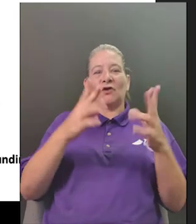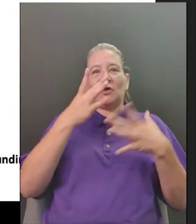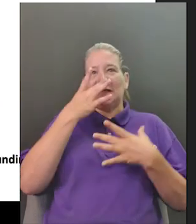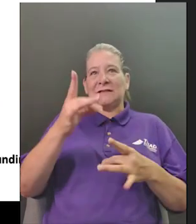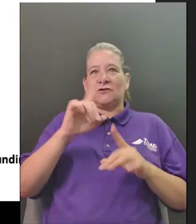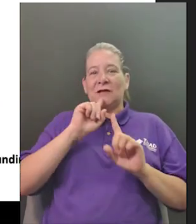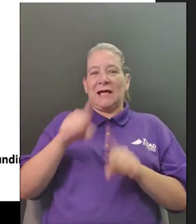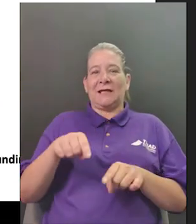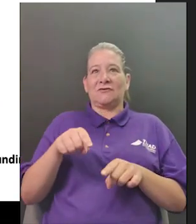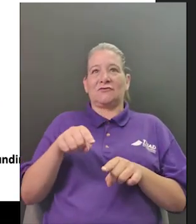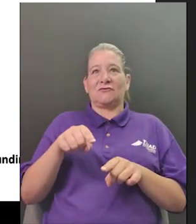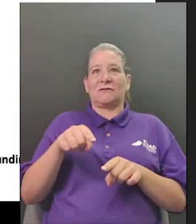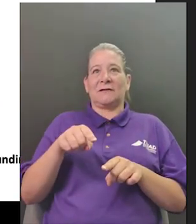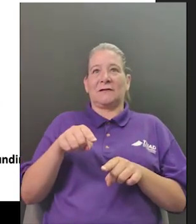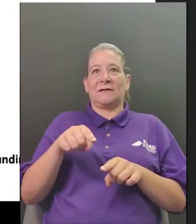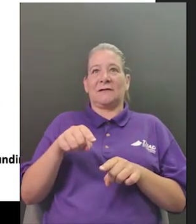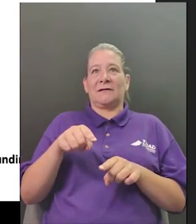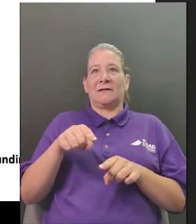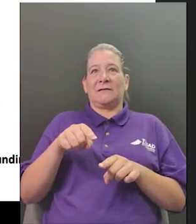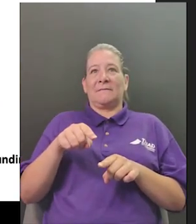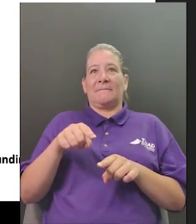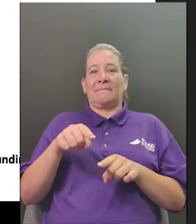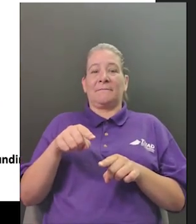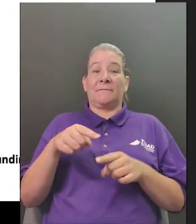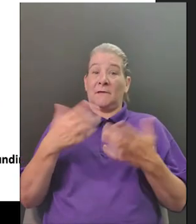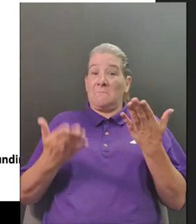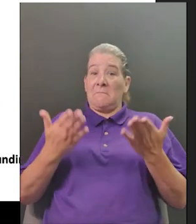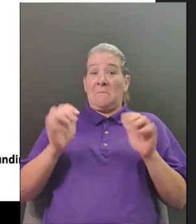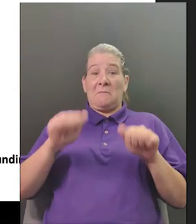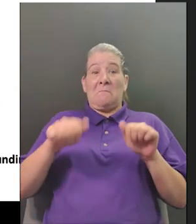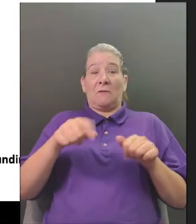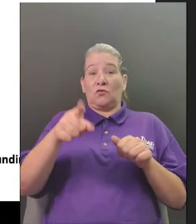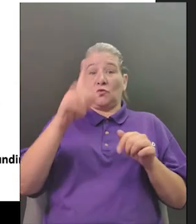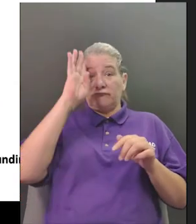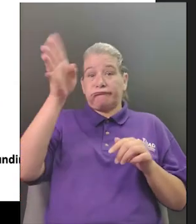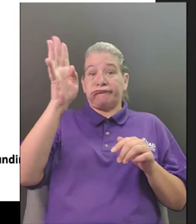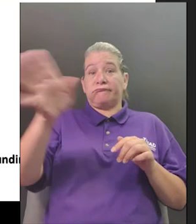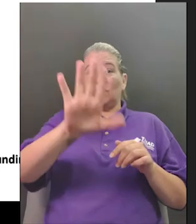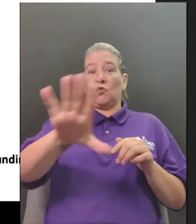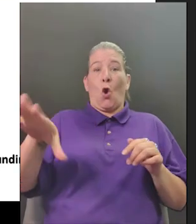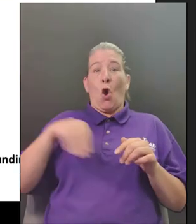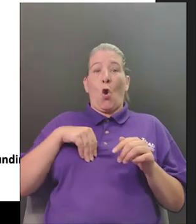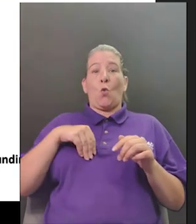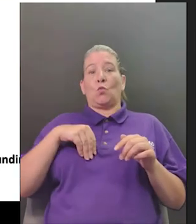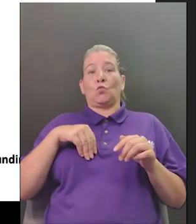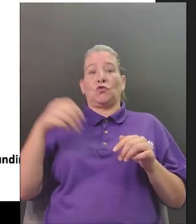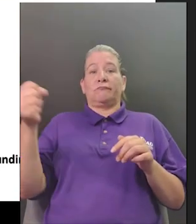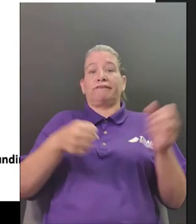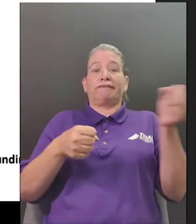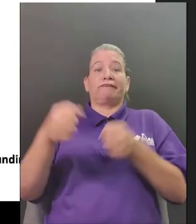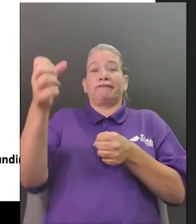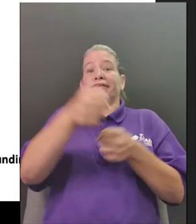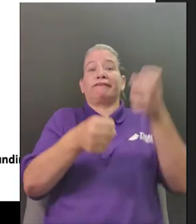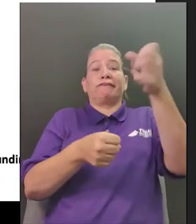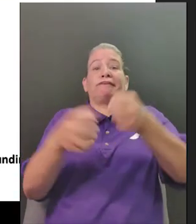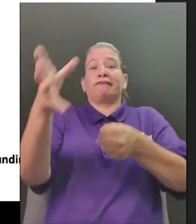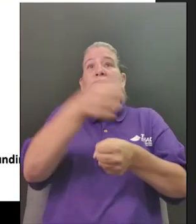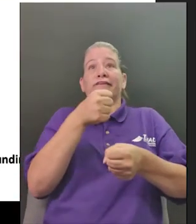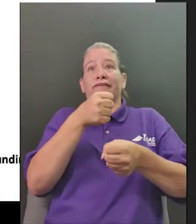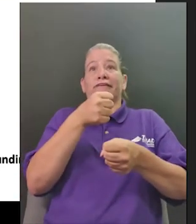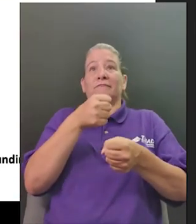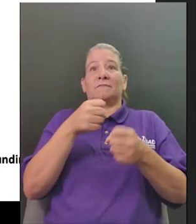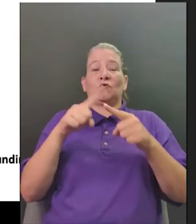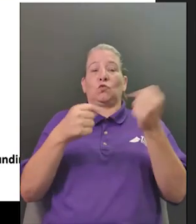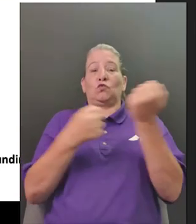celebrating first ladies and our independence and